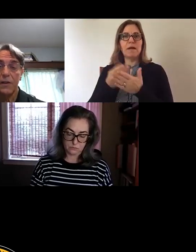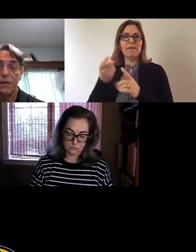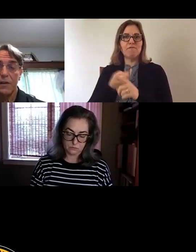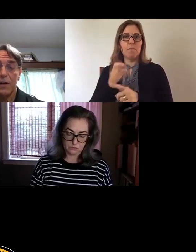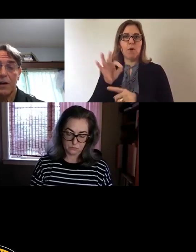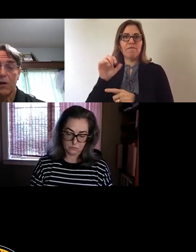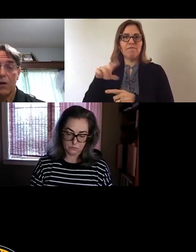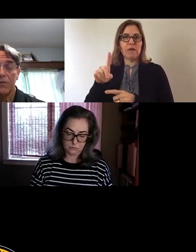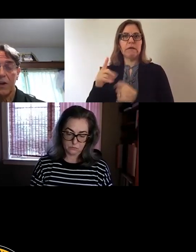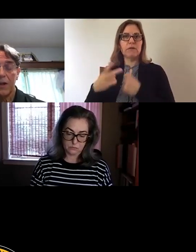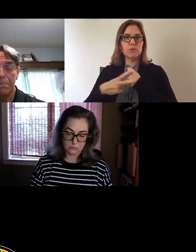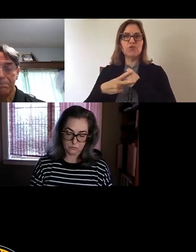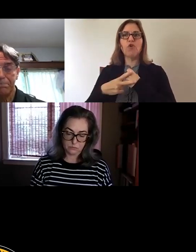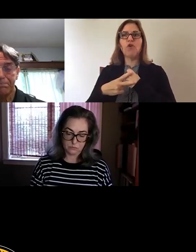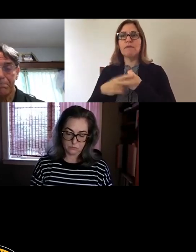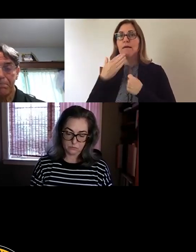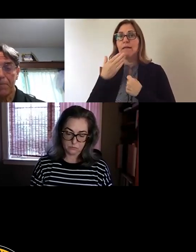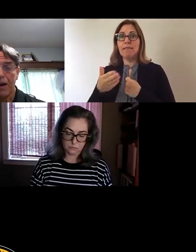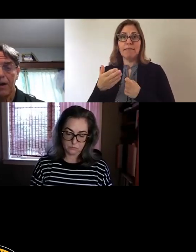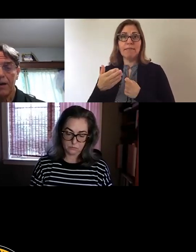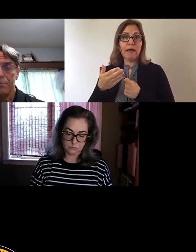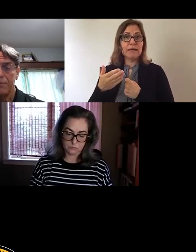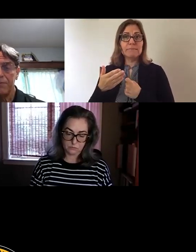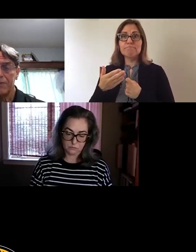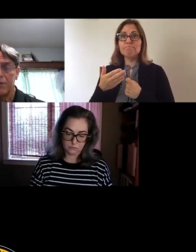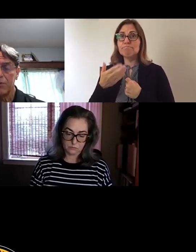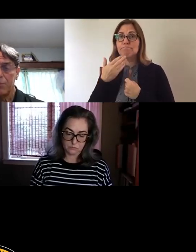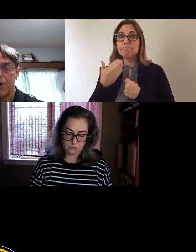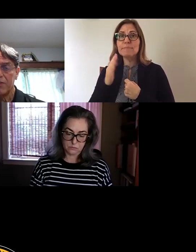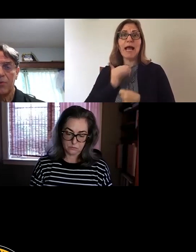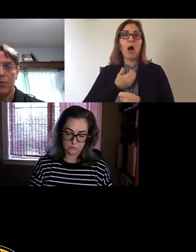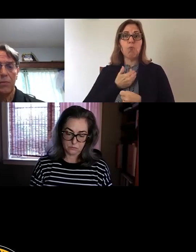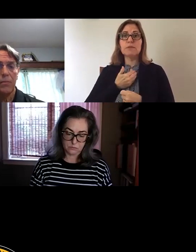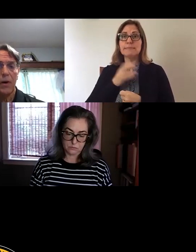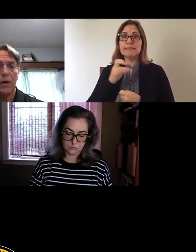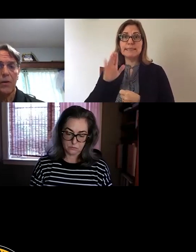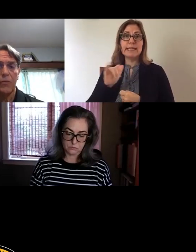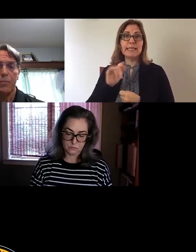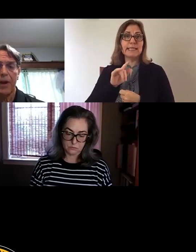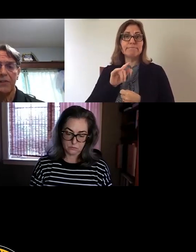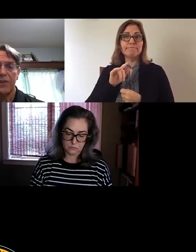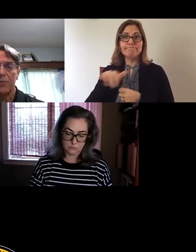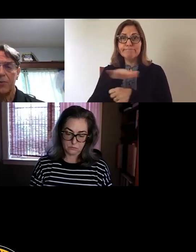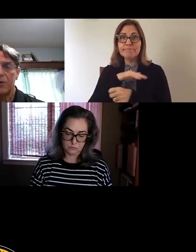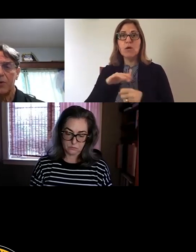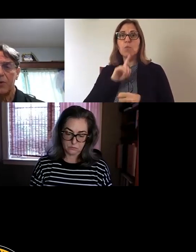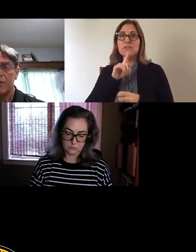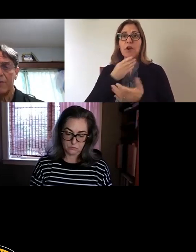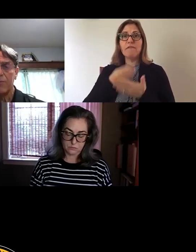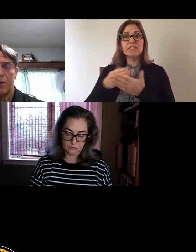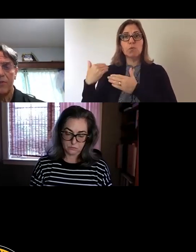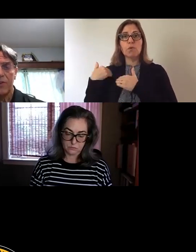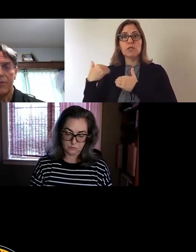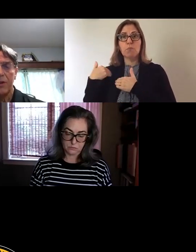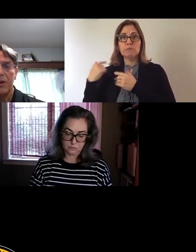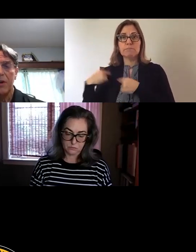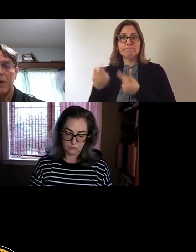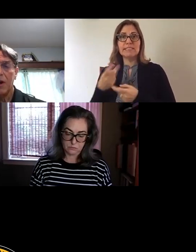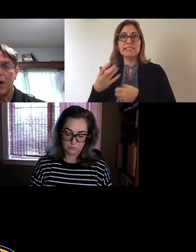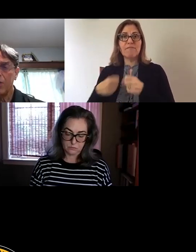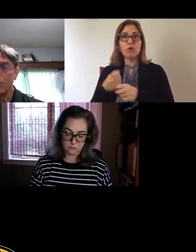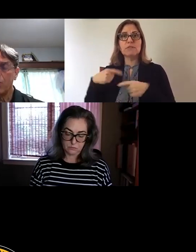gosh that our city had been fiscally responsible over the past several years since Act 47.